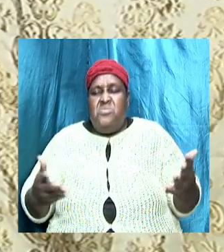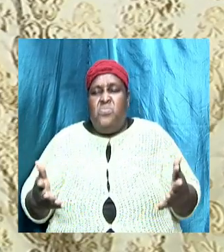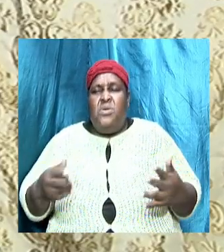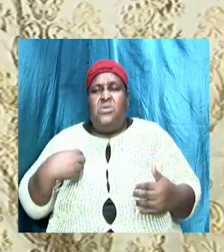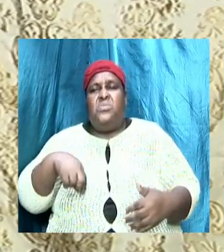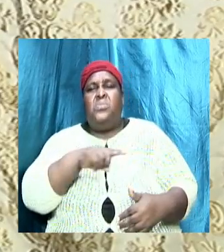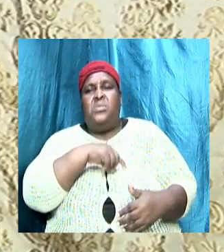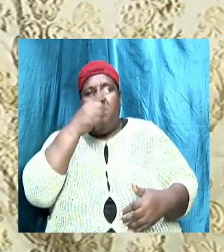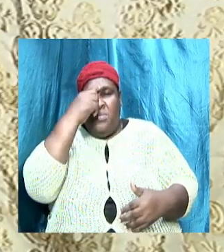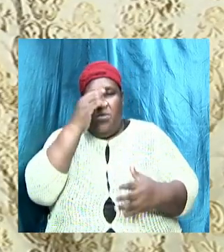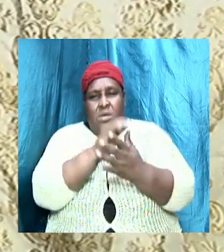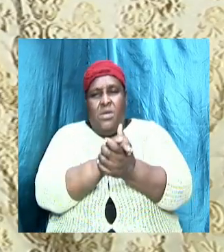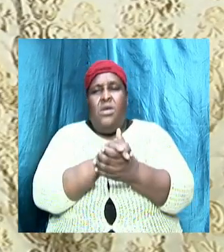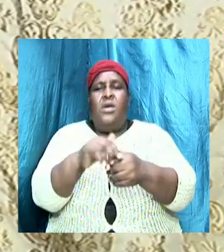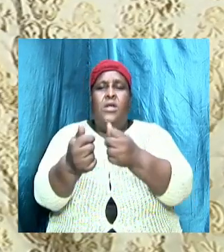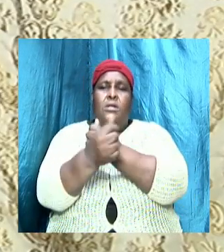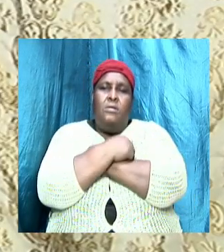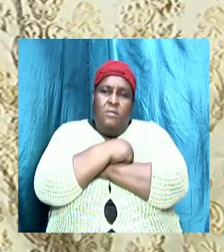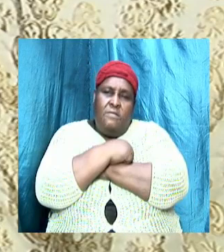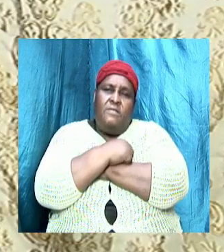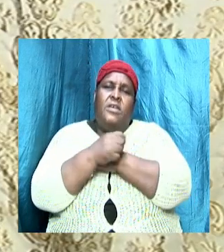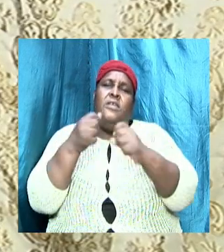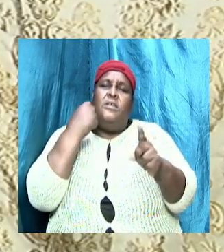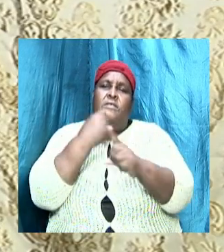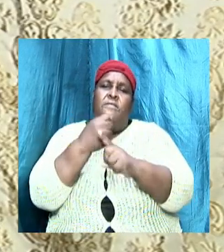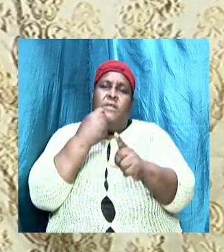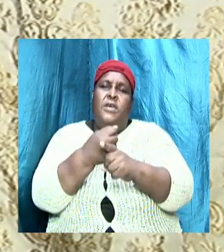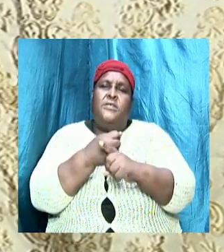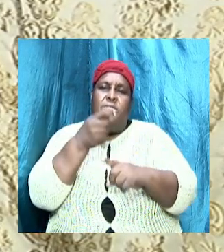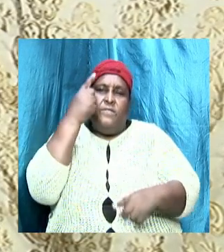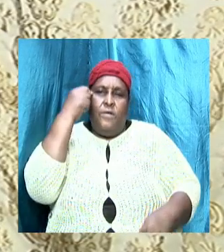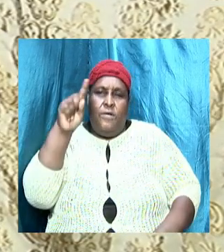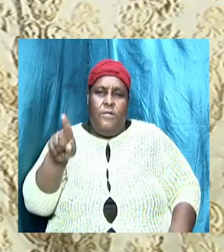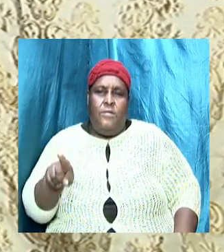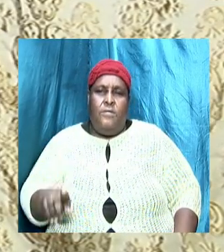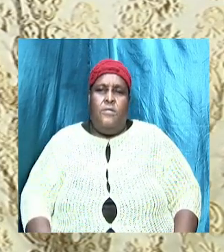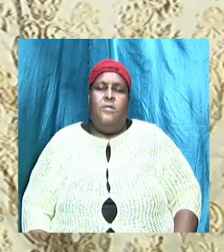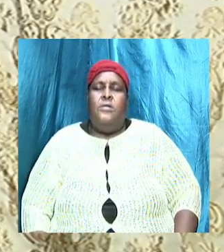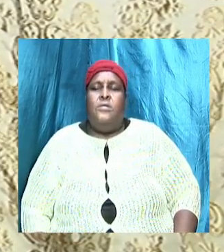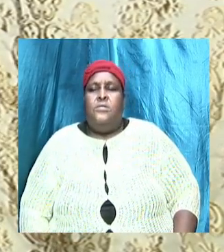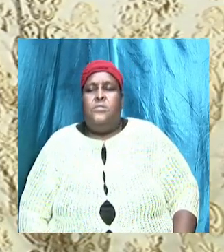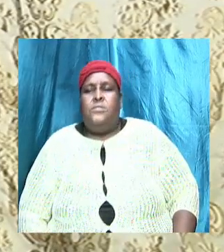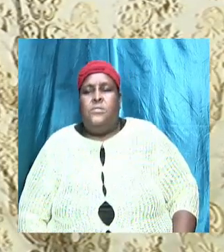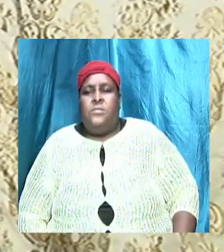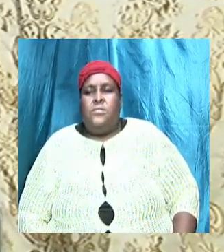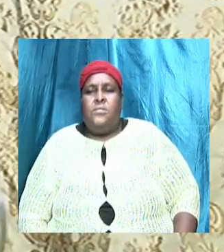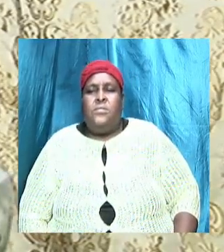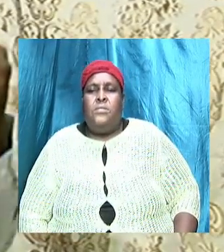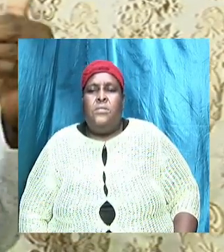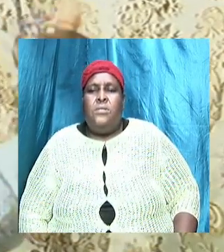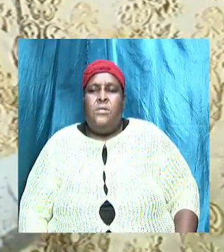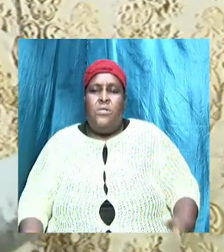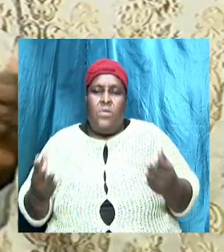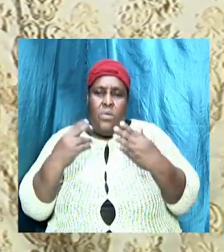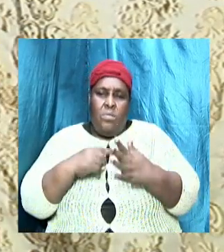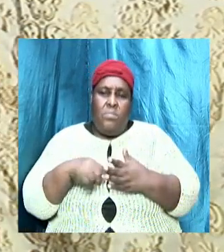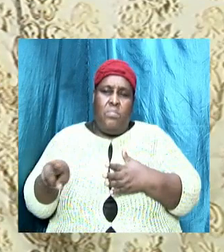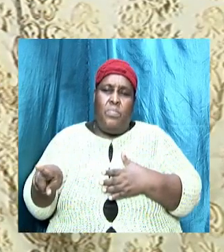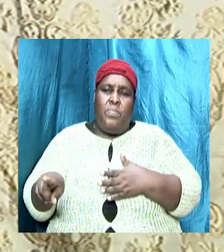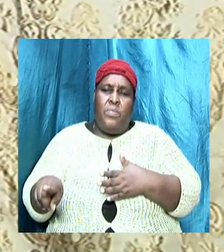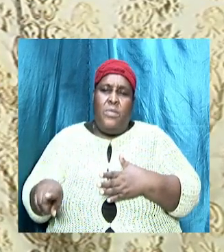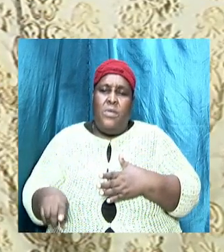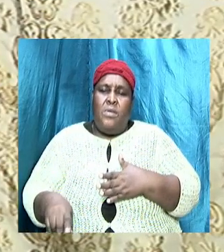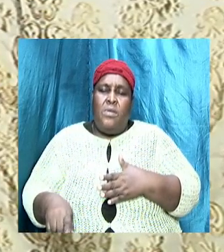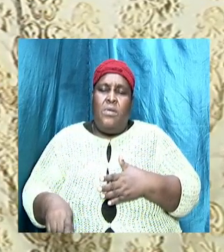embrace and this is what we should contend for but then in the coming weeks we are going to look at the other